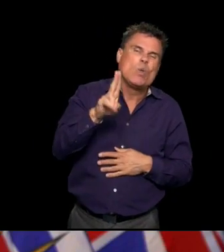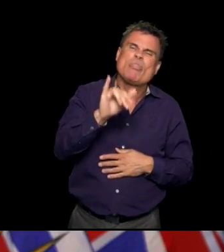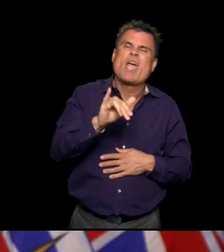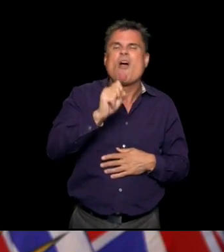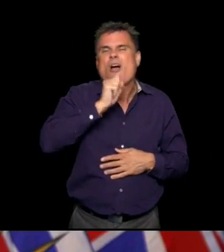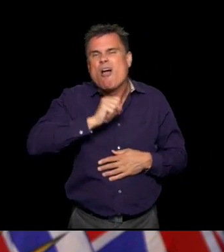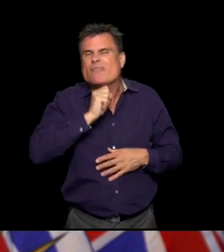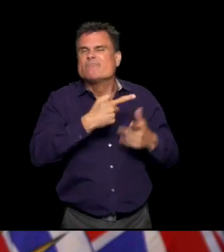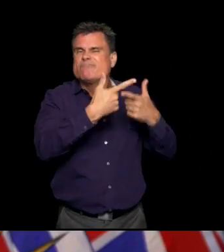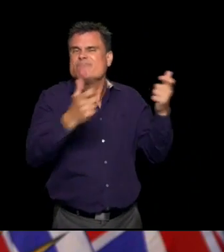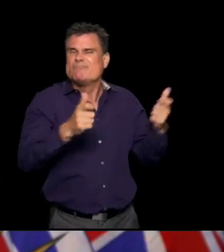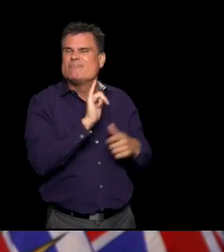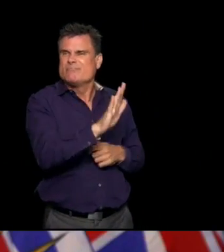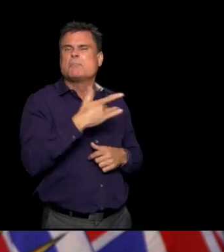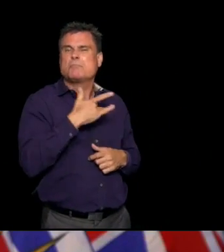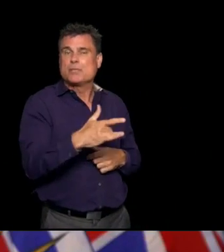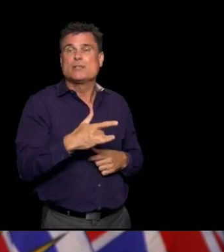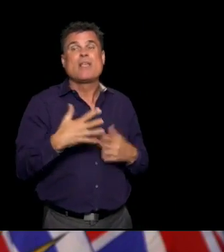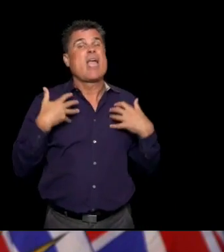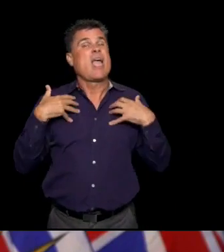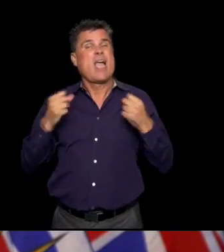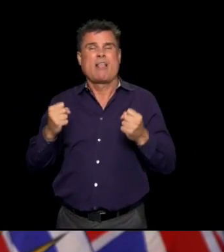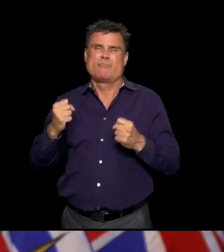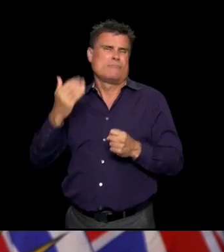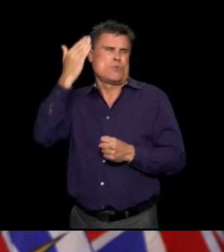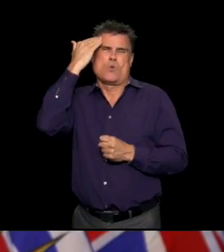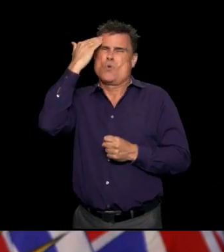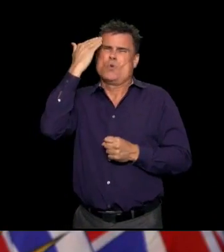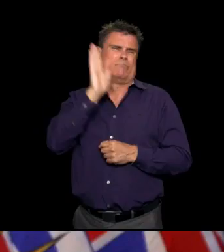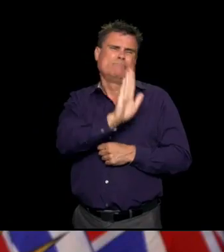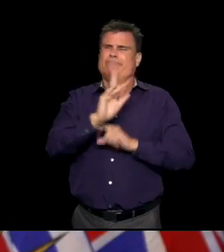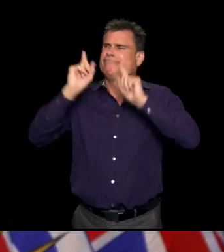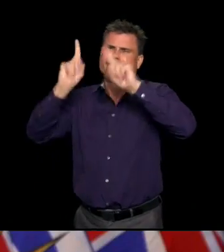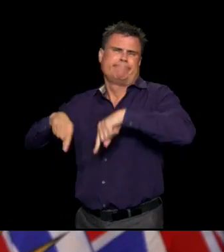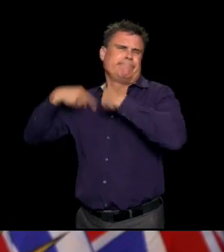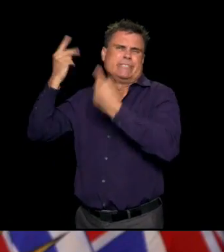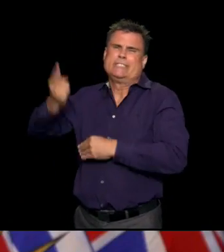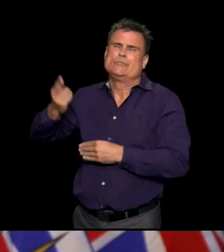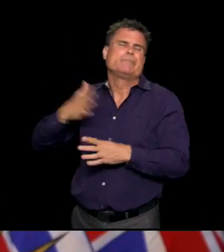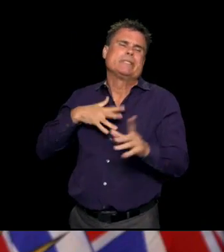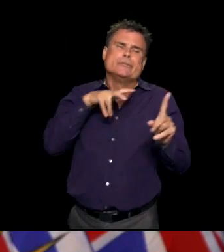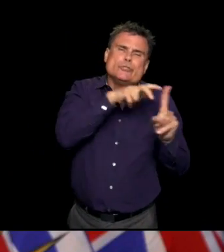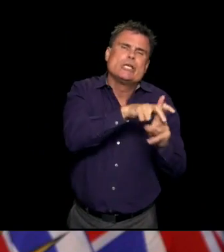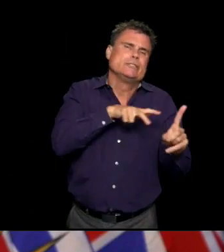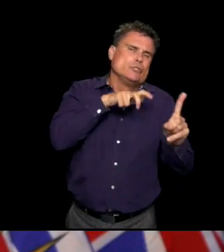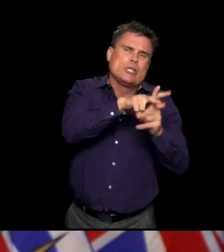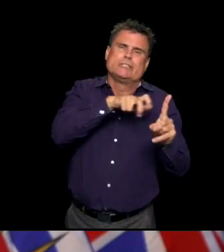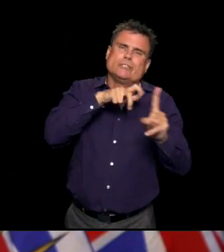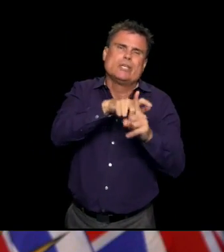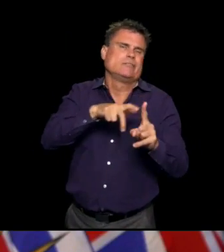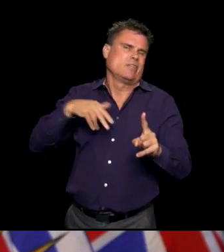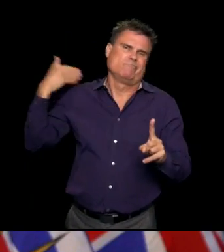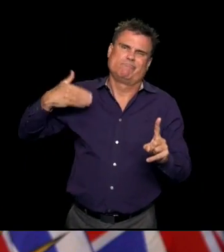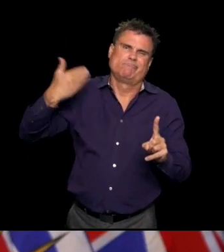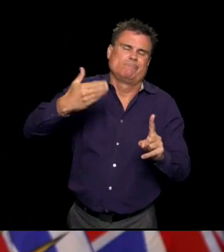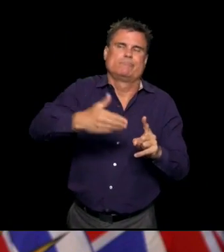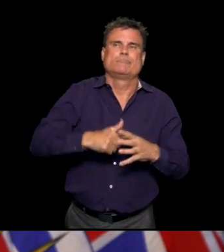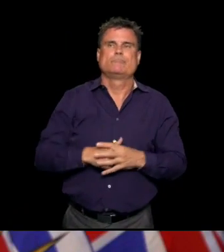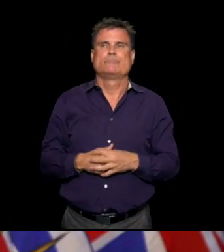plans are in addition to what we do every year and they are well thought out with each community in mind.